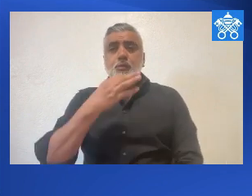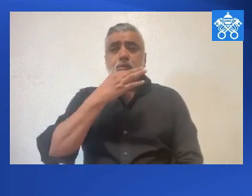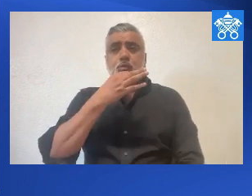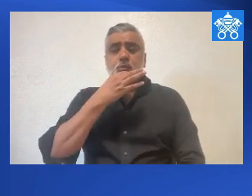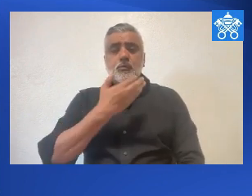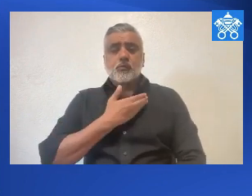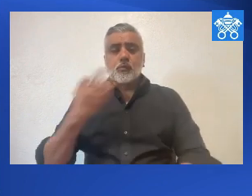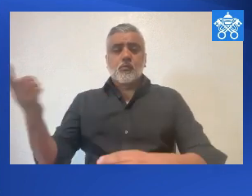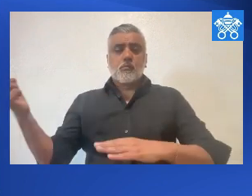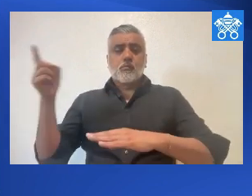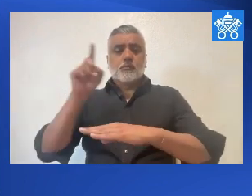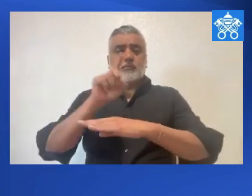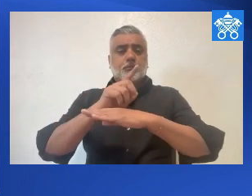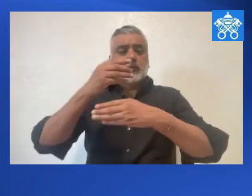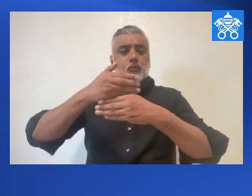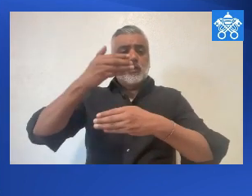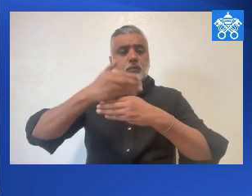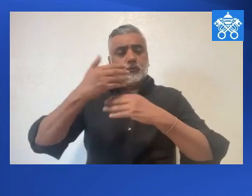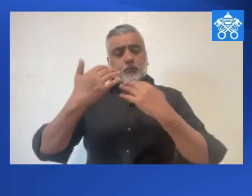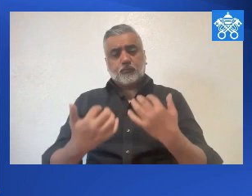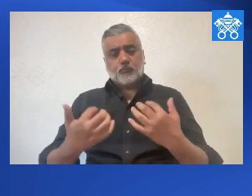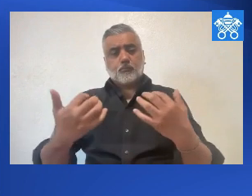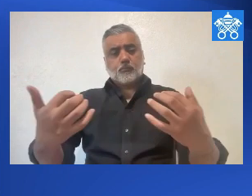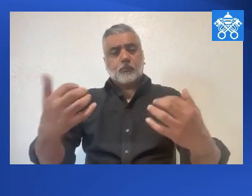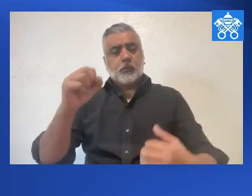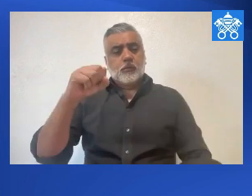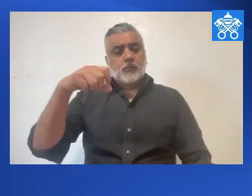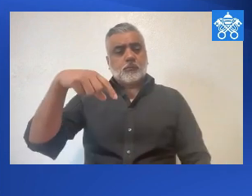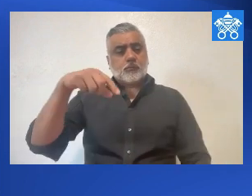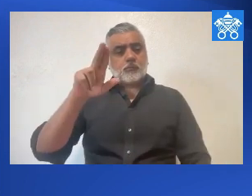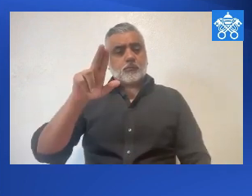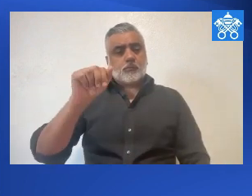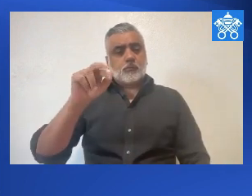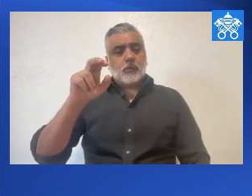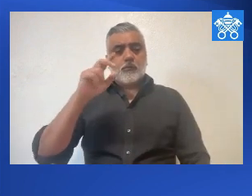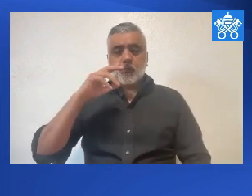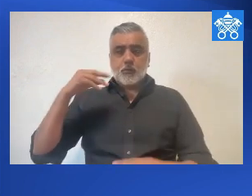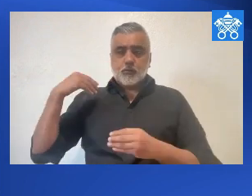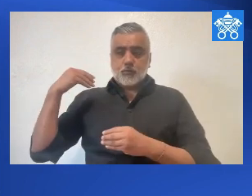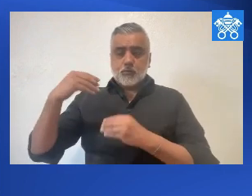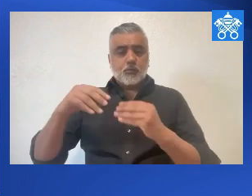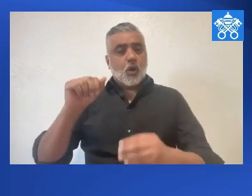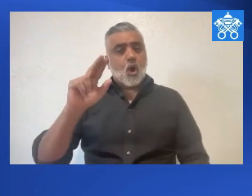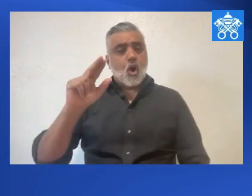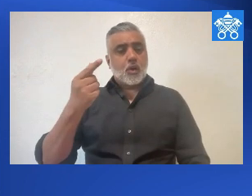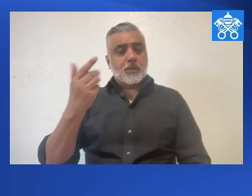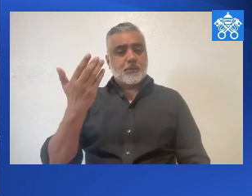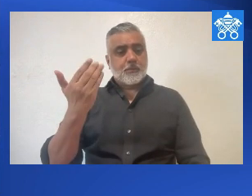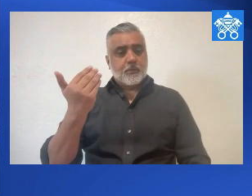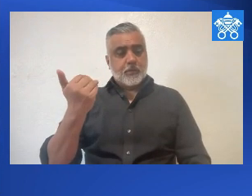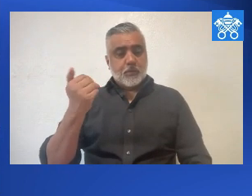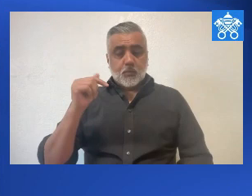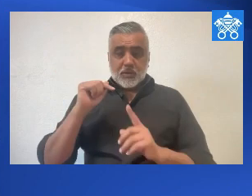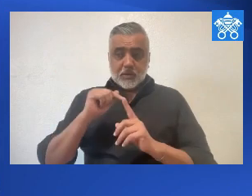will be appearing from that window there of the Apostolic Palace overlooking the square for this traditional appointment